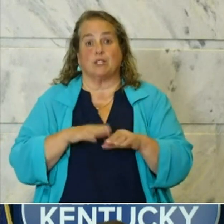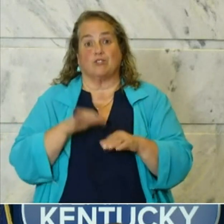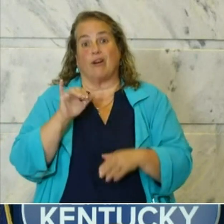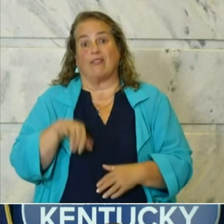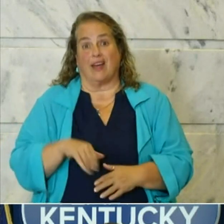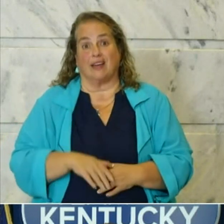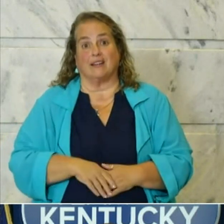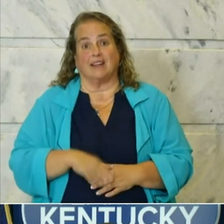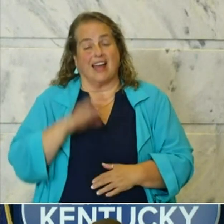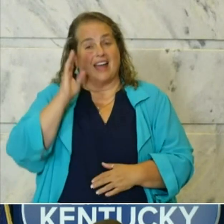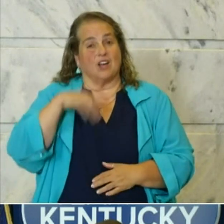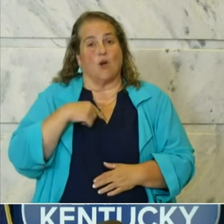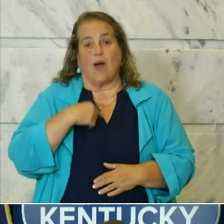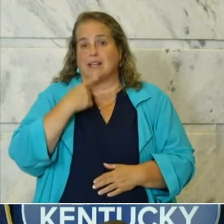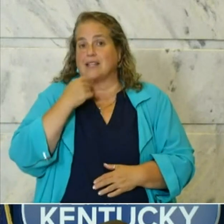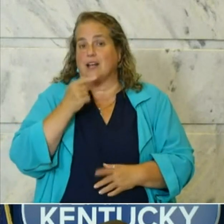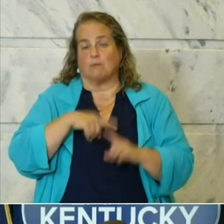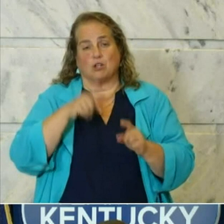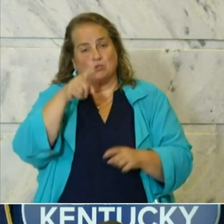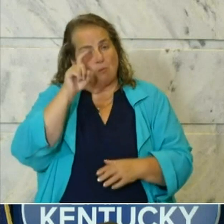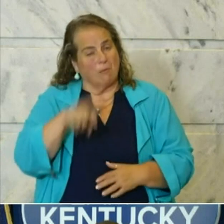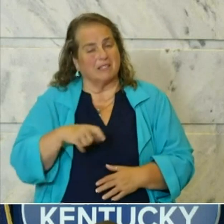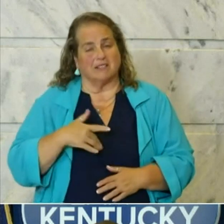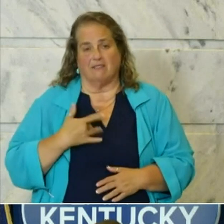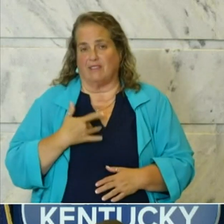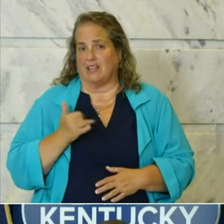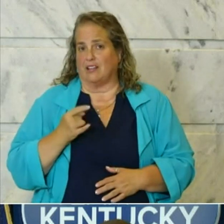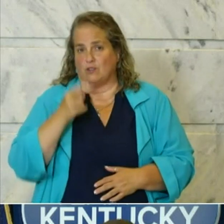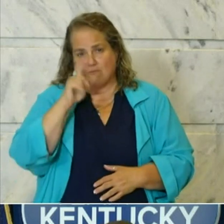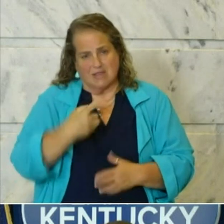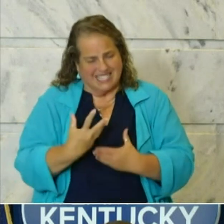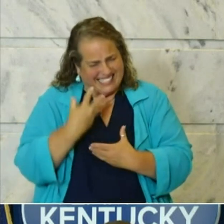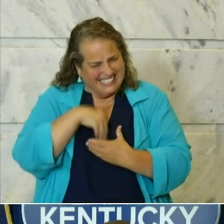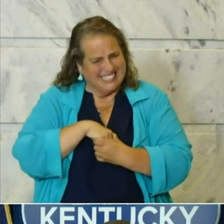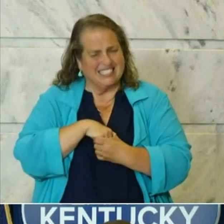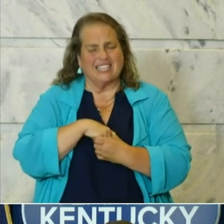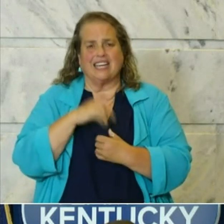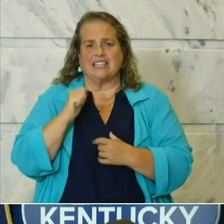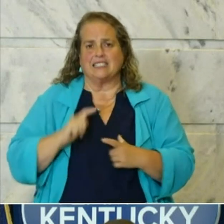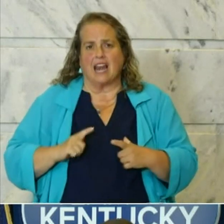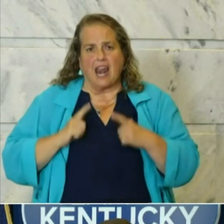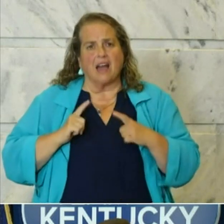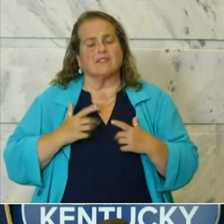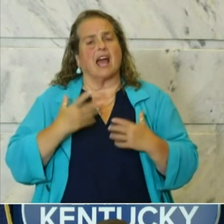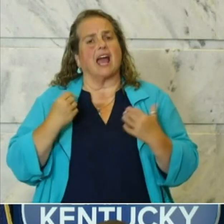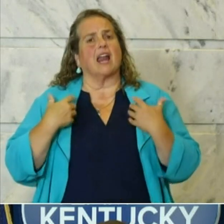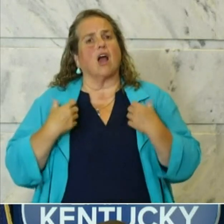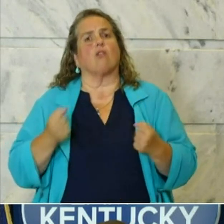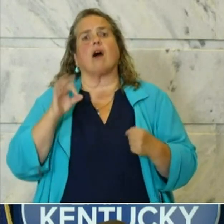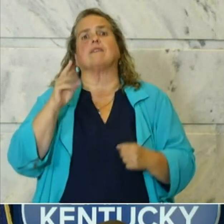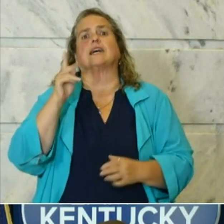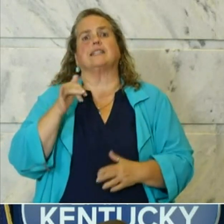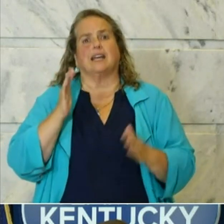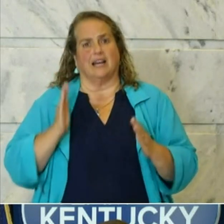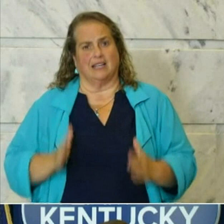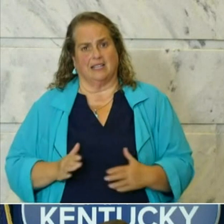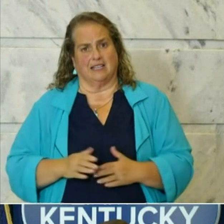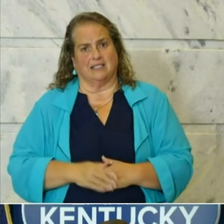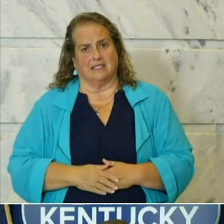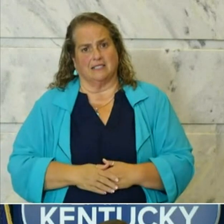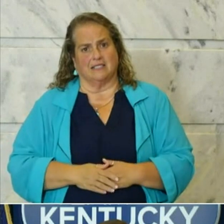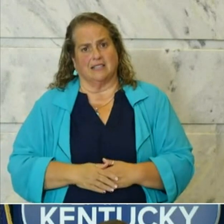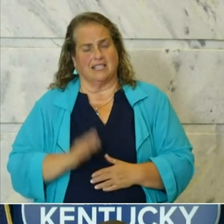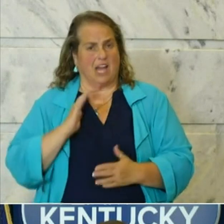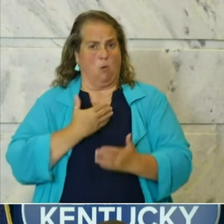I know I say it, but I hope you feel it. It's lives and health of Kentuckians. That ought to be enough. It's our